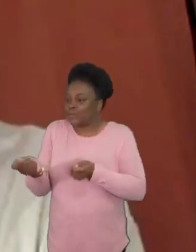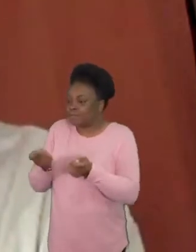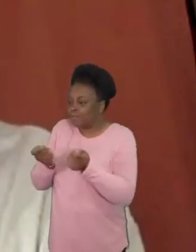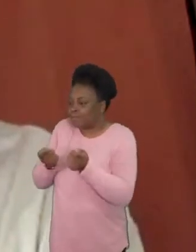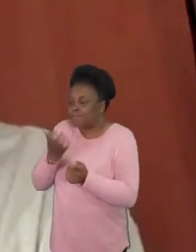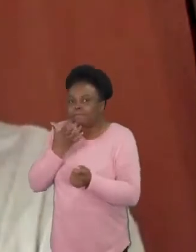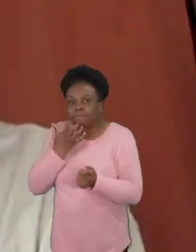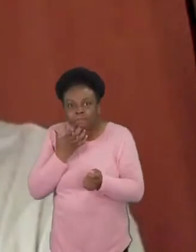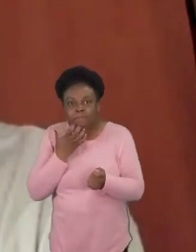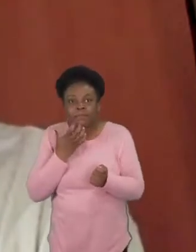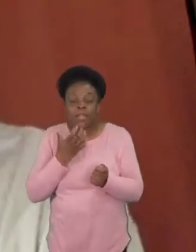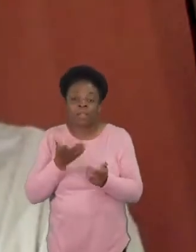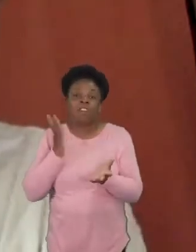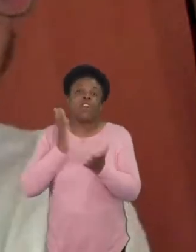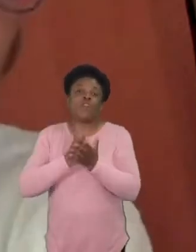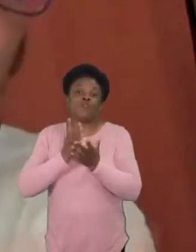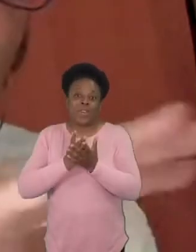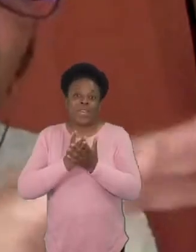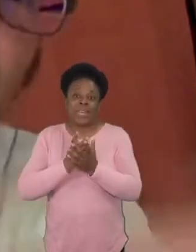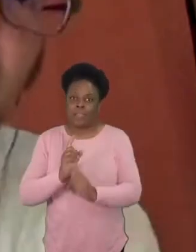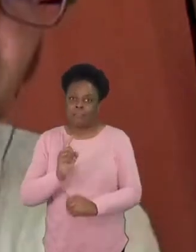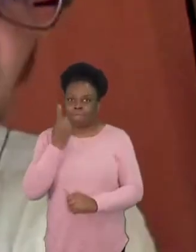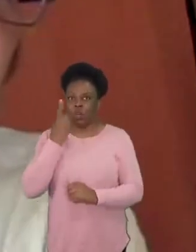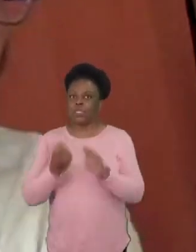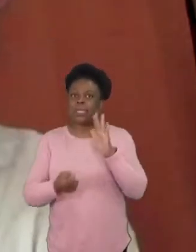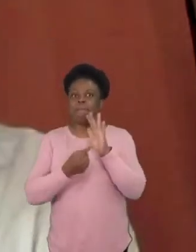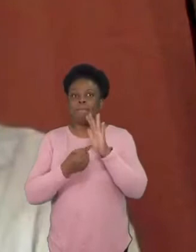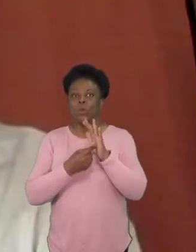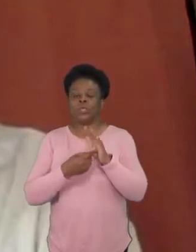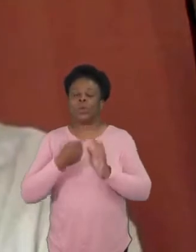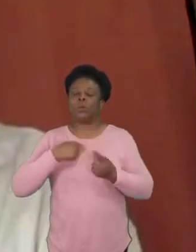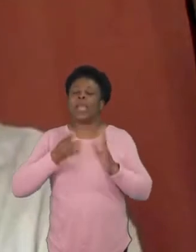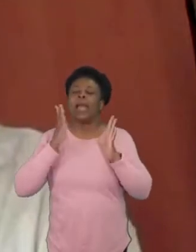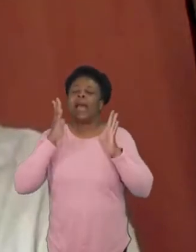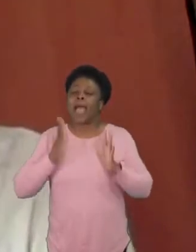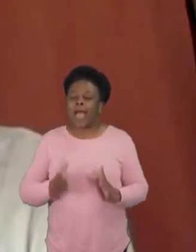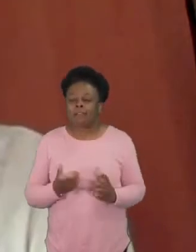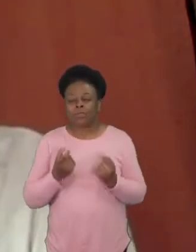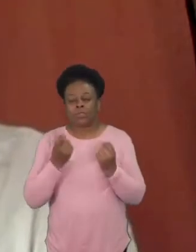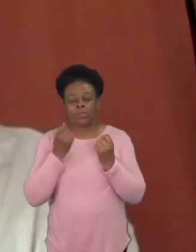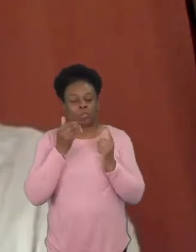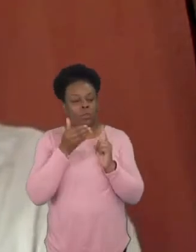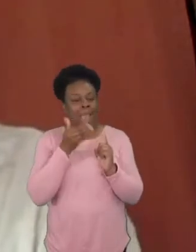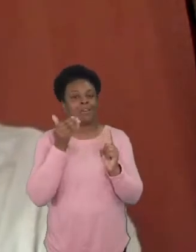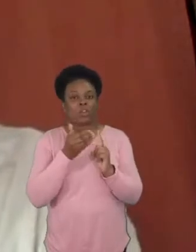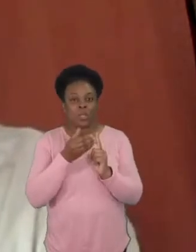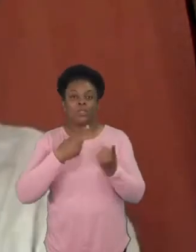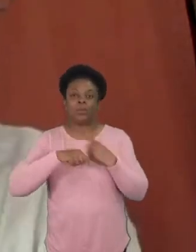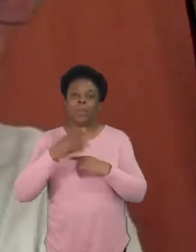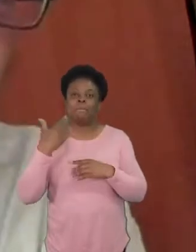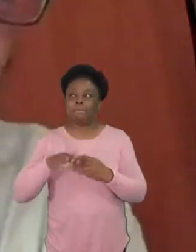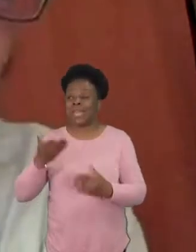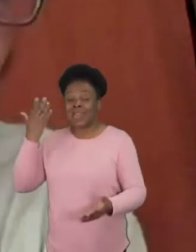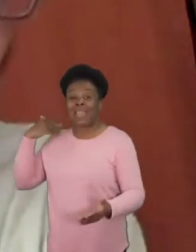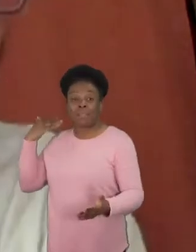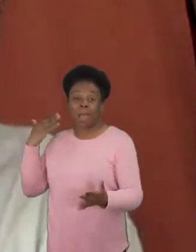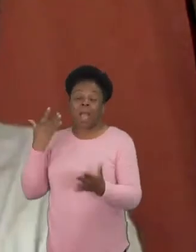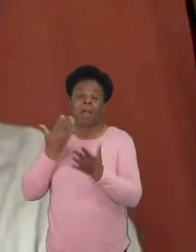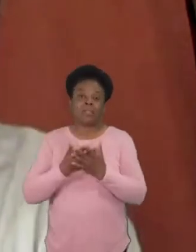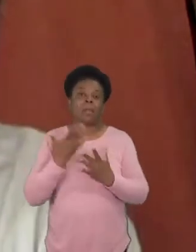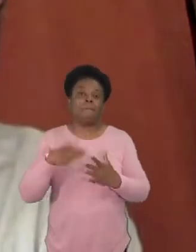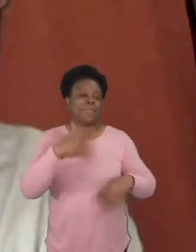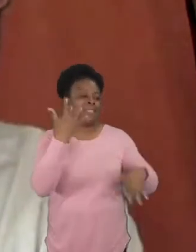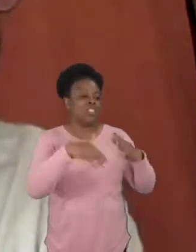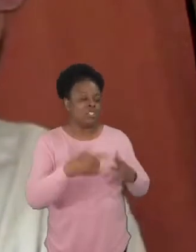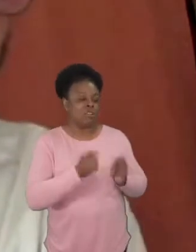posture of grieving how we've hurt and damaged and excluded people i think that's where we've got a problem and i i would also